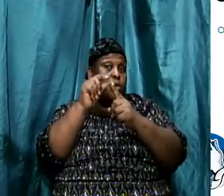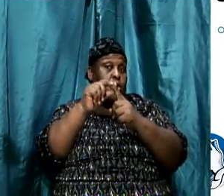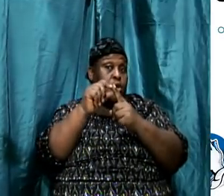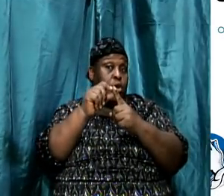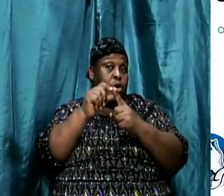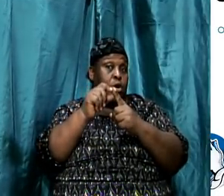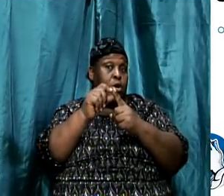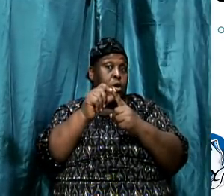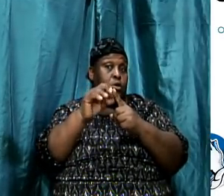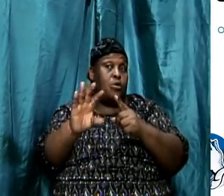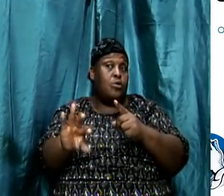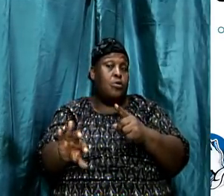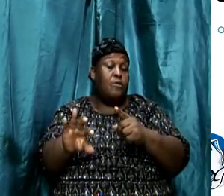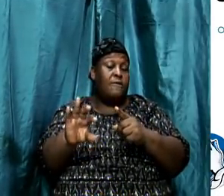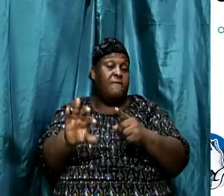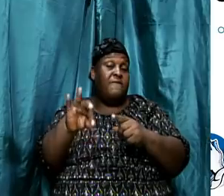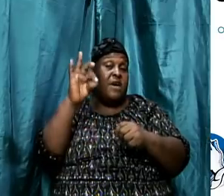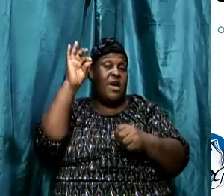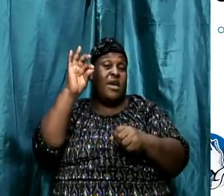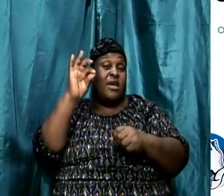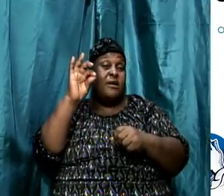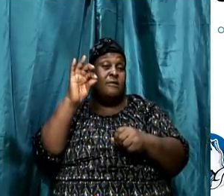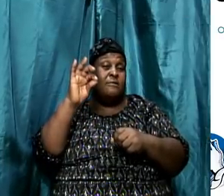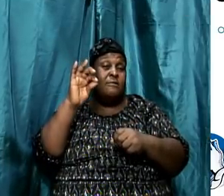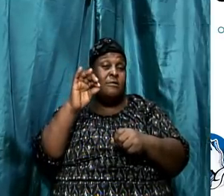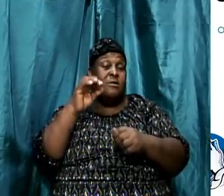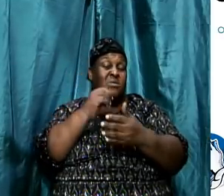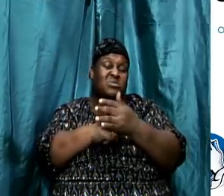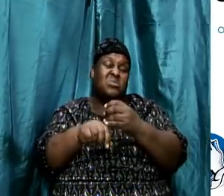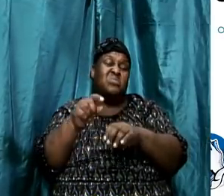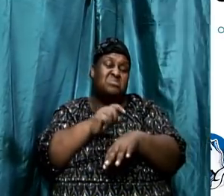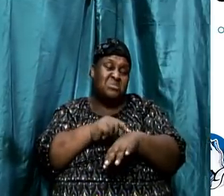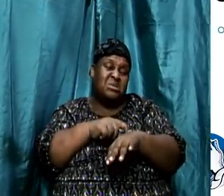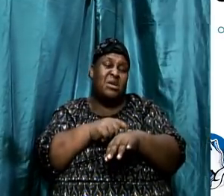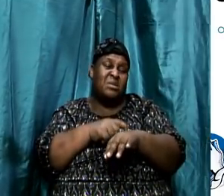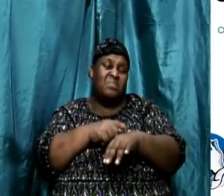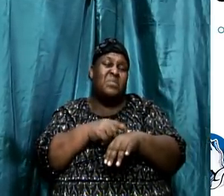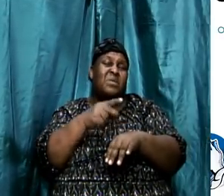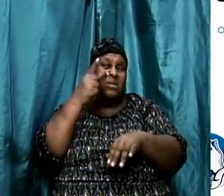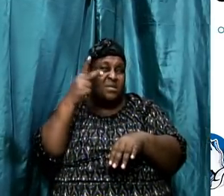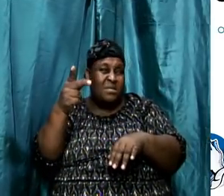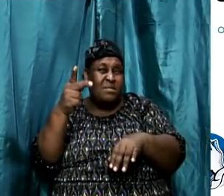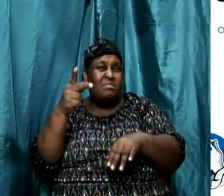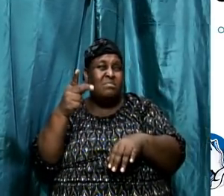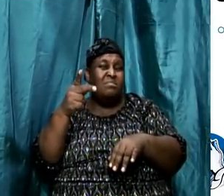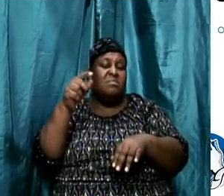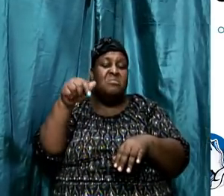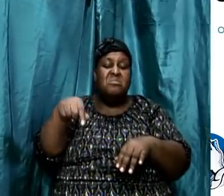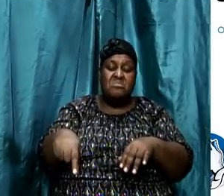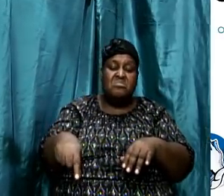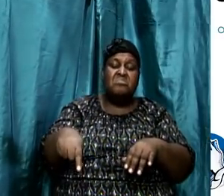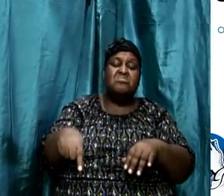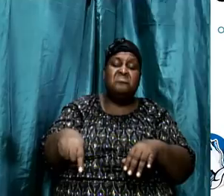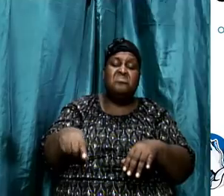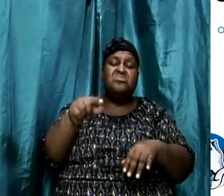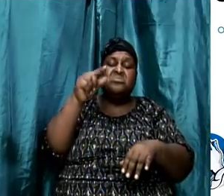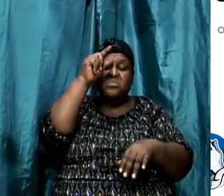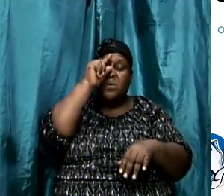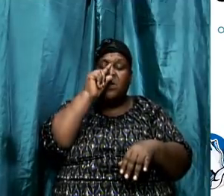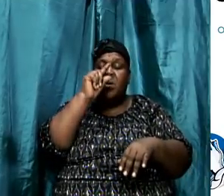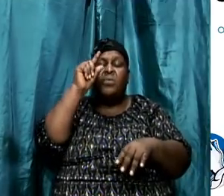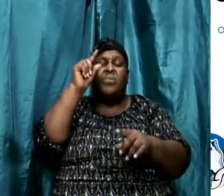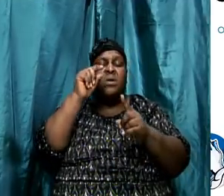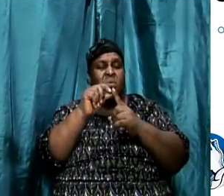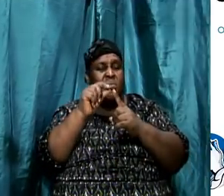therefore what we have to do is that we have to sometimes look back to say, okay, this was the Greek word that was used there. That Greek word can mean this.